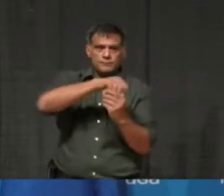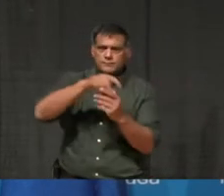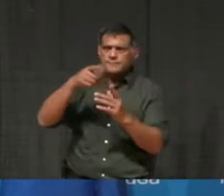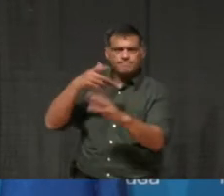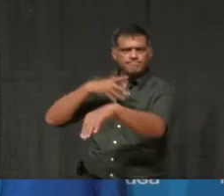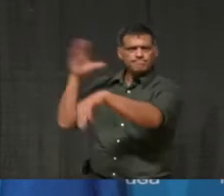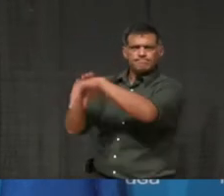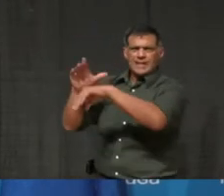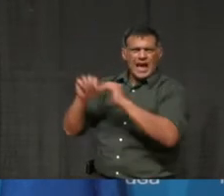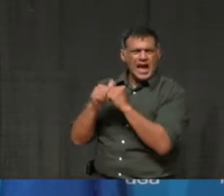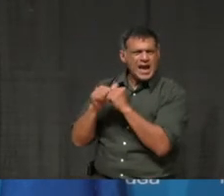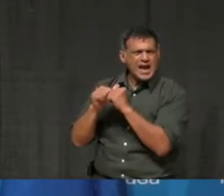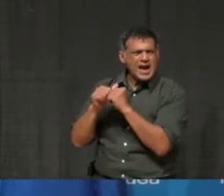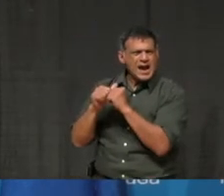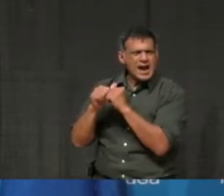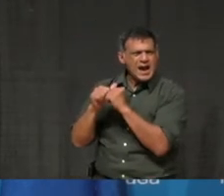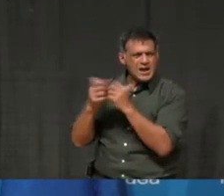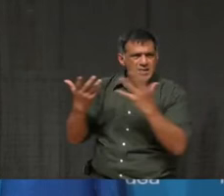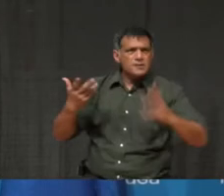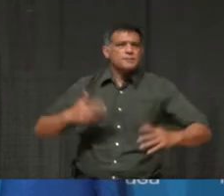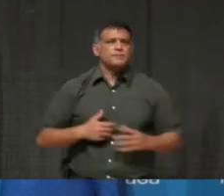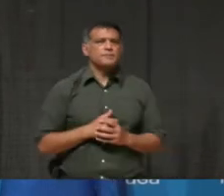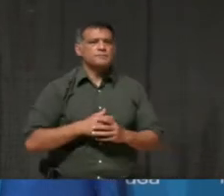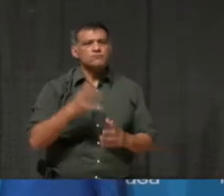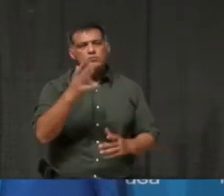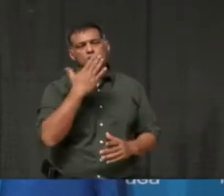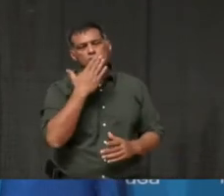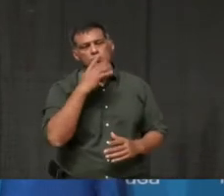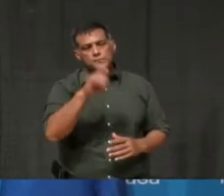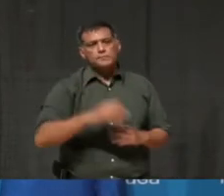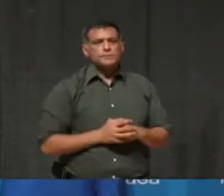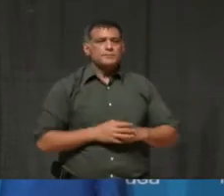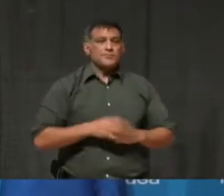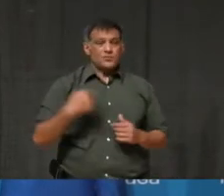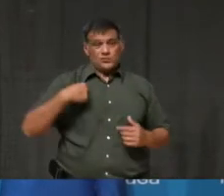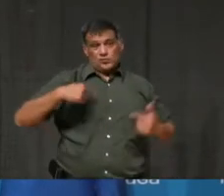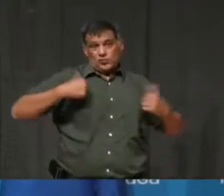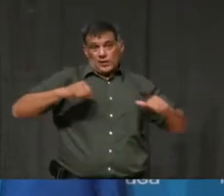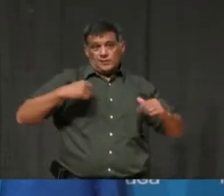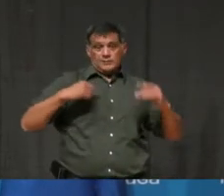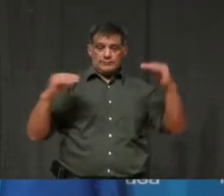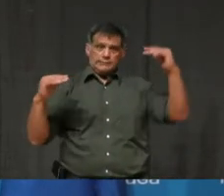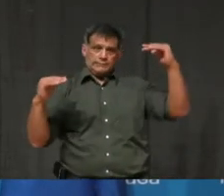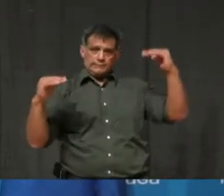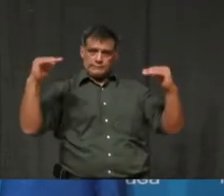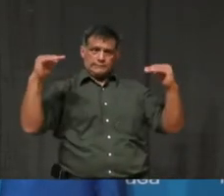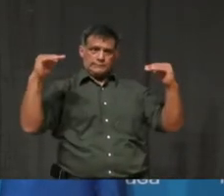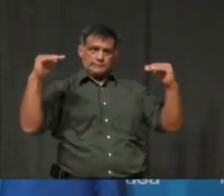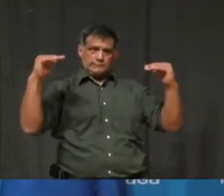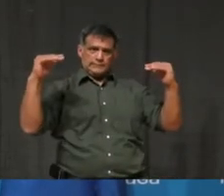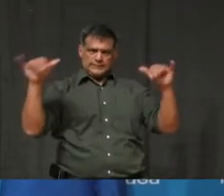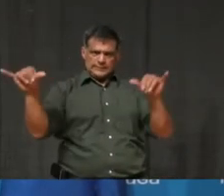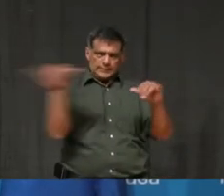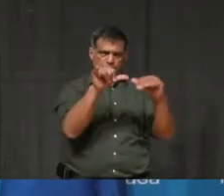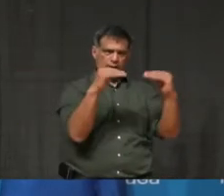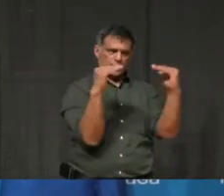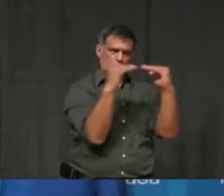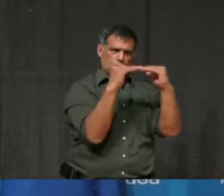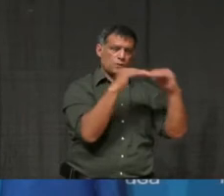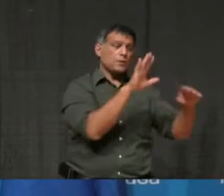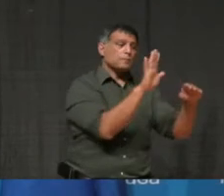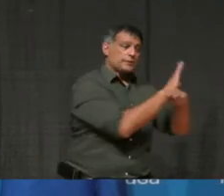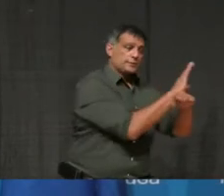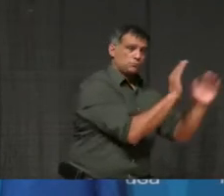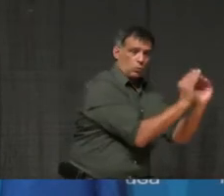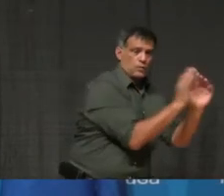just take us through that bit? Yeah, so certainly. I mean, it's our attempt to level the playing field. What's fundamentally unfair is that our small businesses